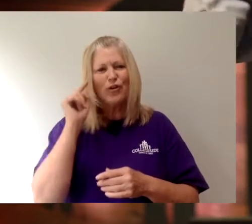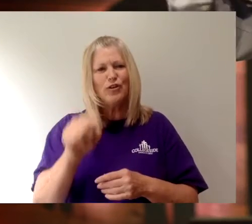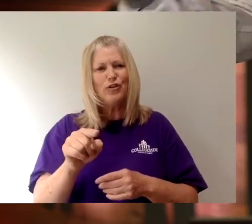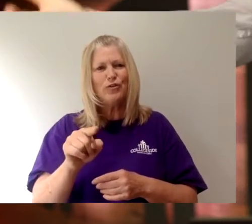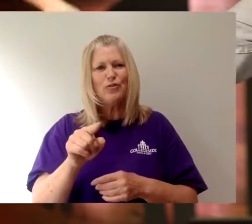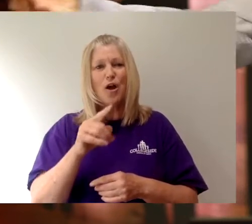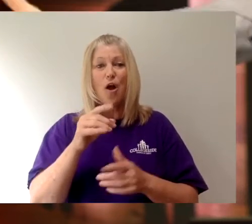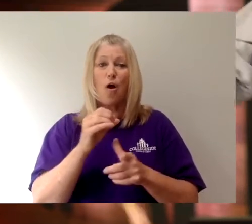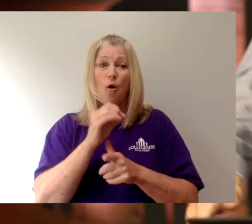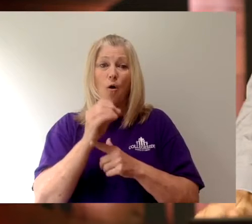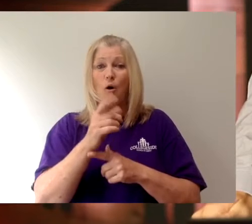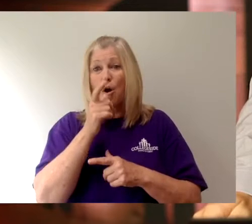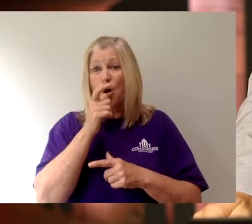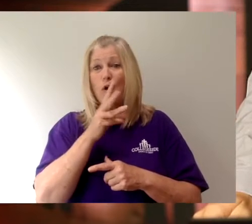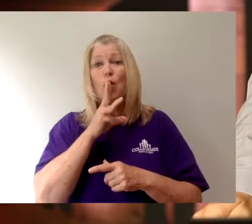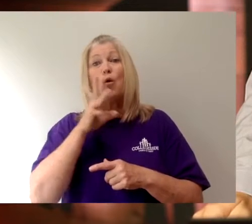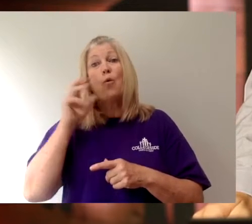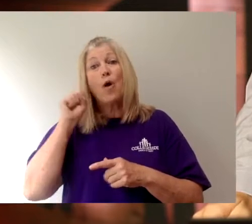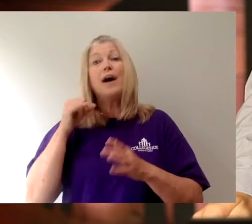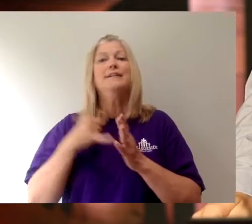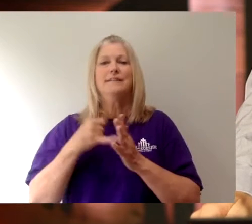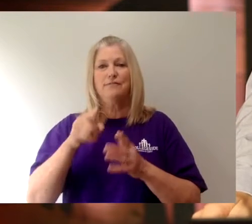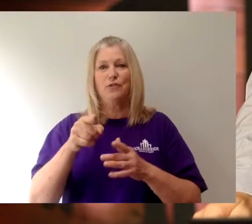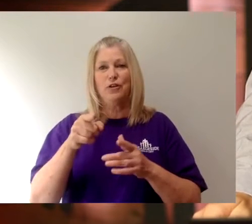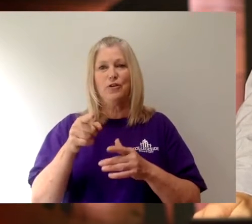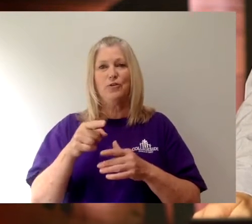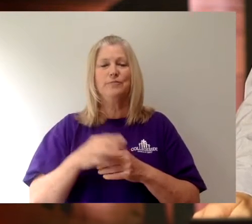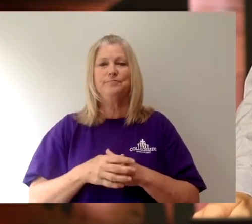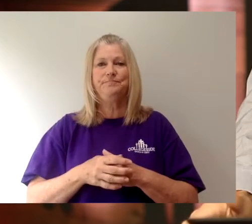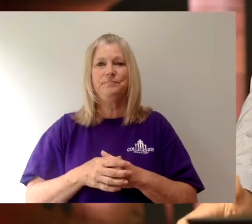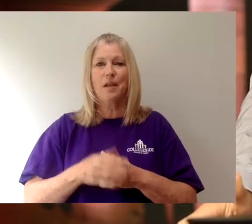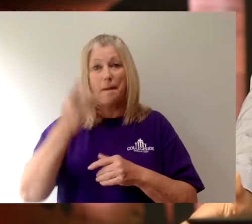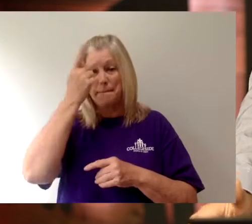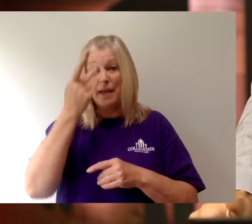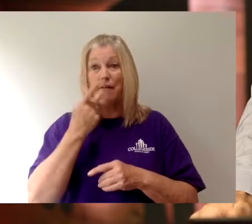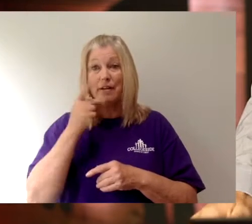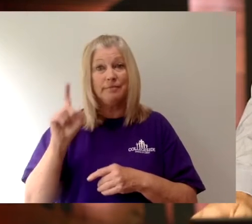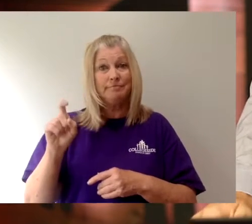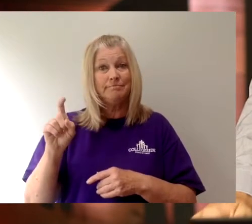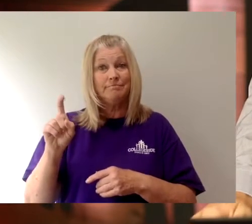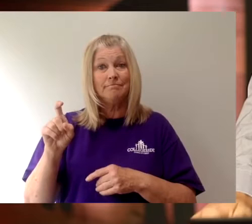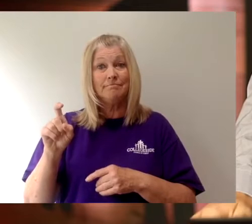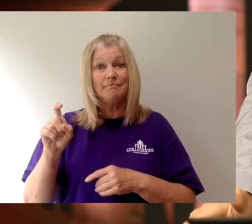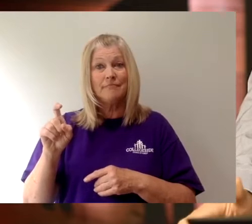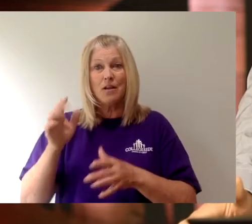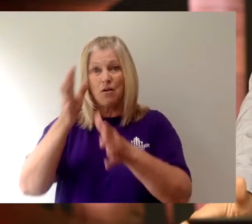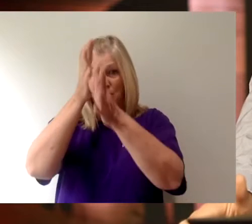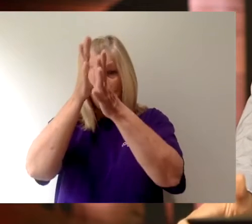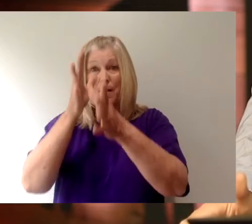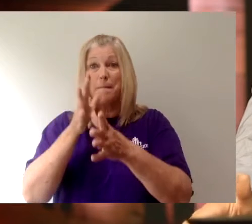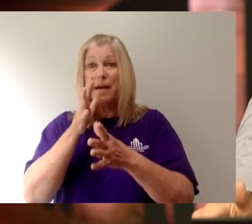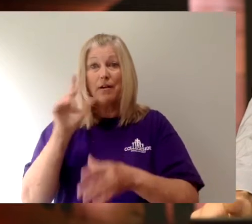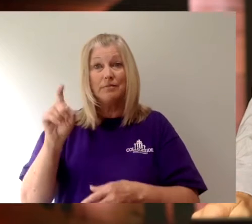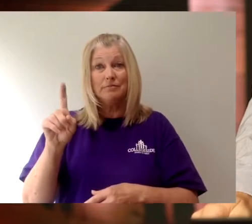or who was it for you? Maybe parent or a